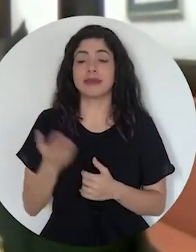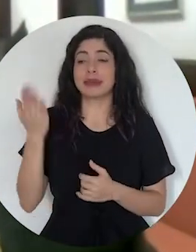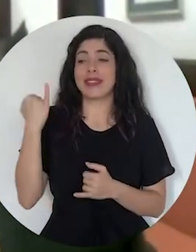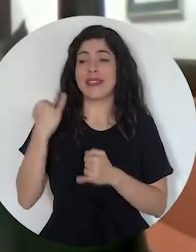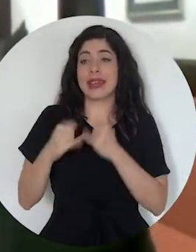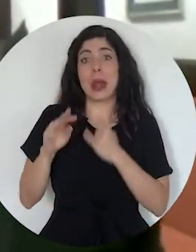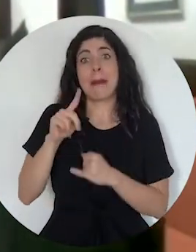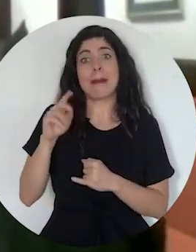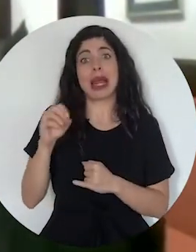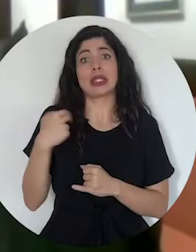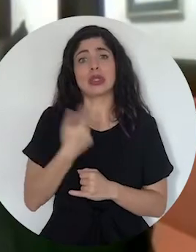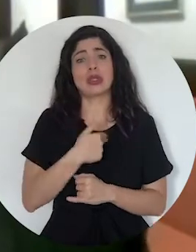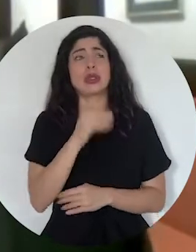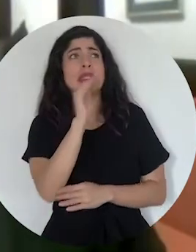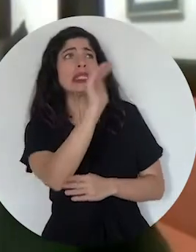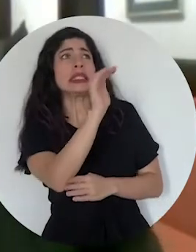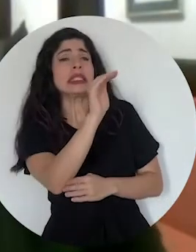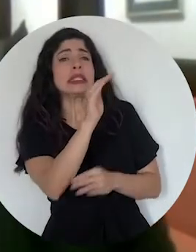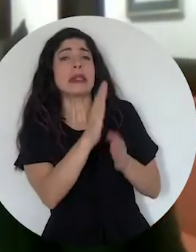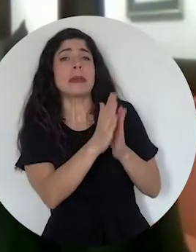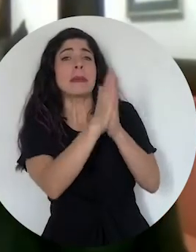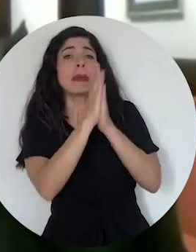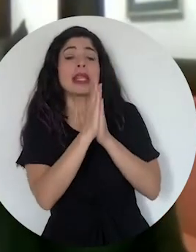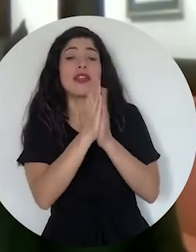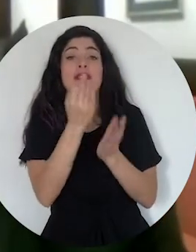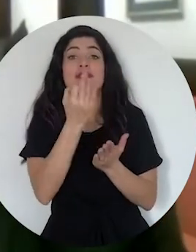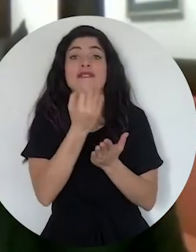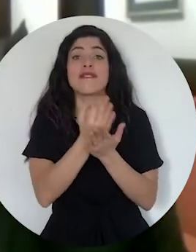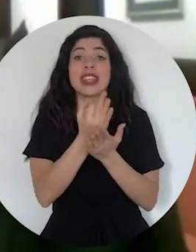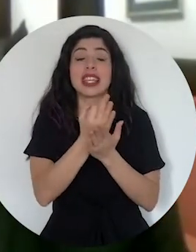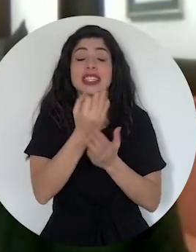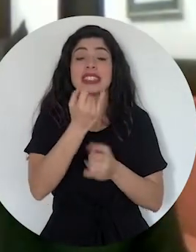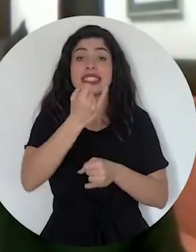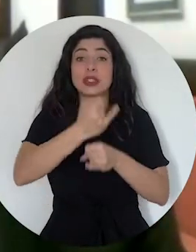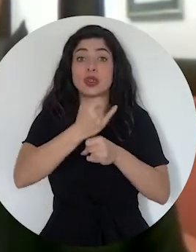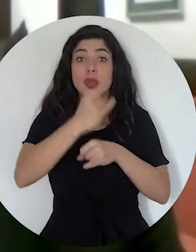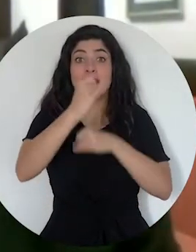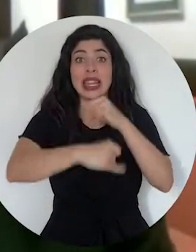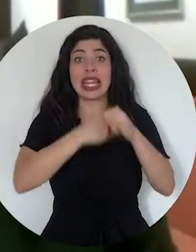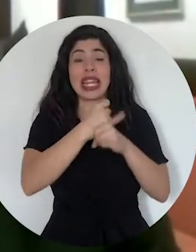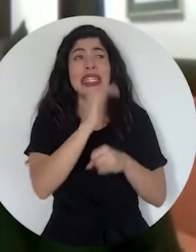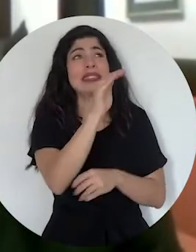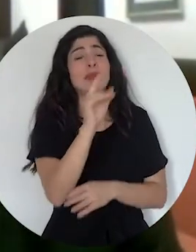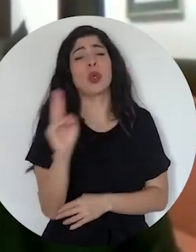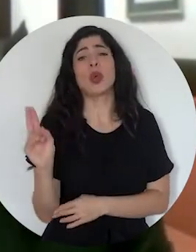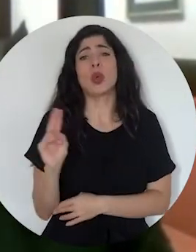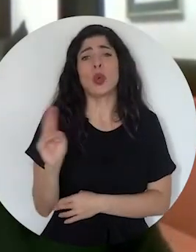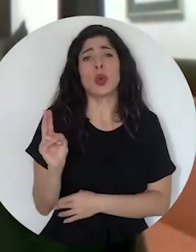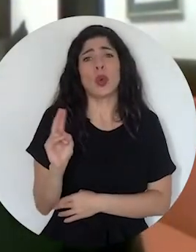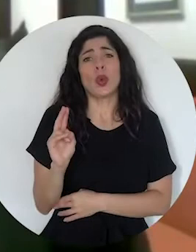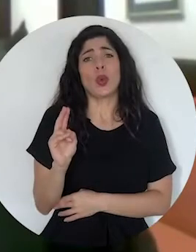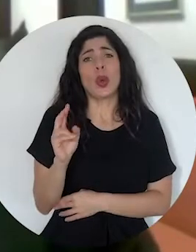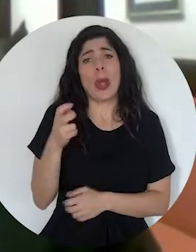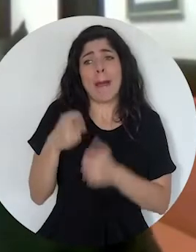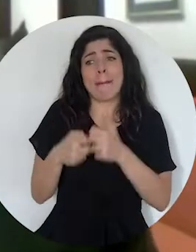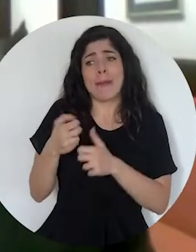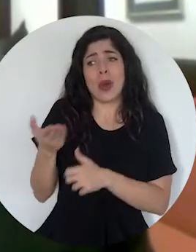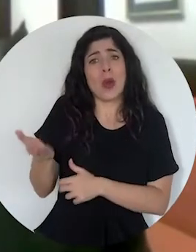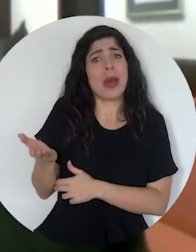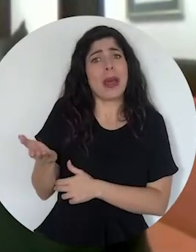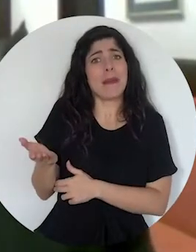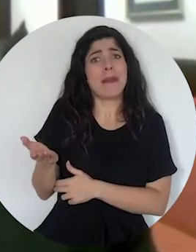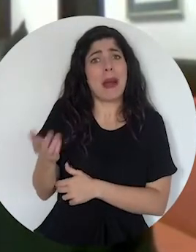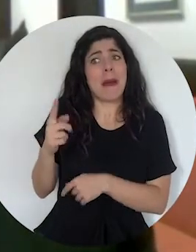since the end of March, we raised the flag. We asked international financial institutions to urgently assess